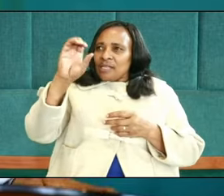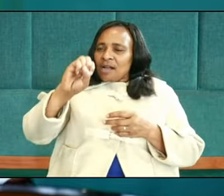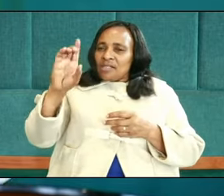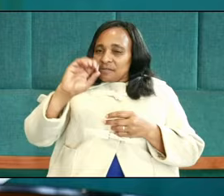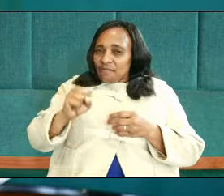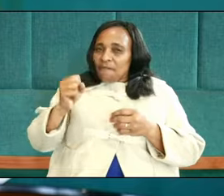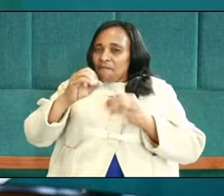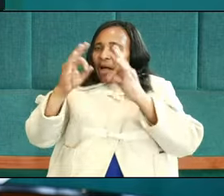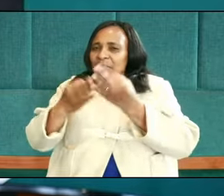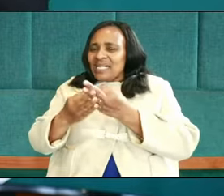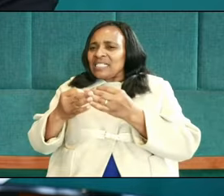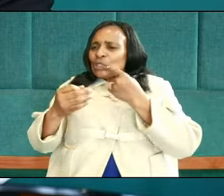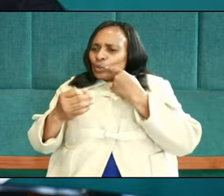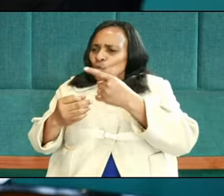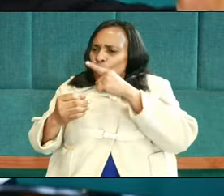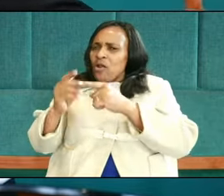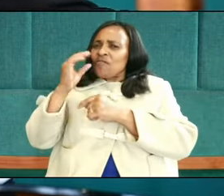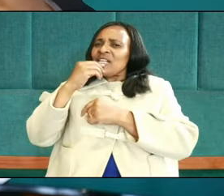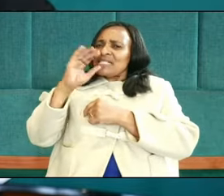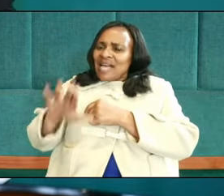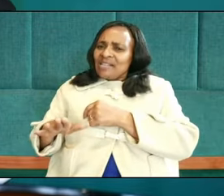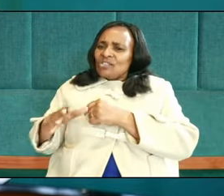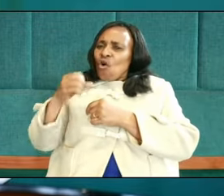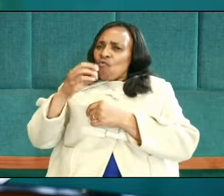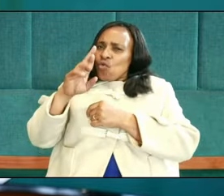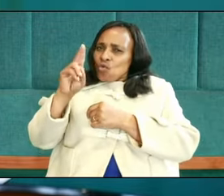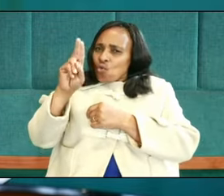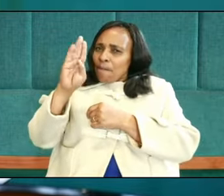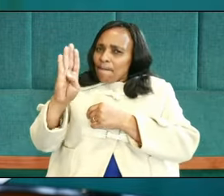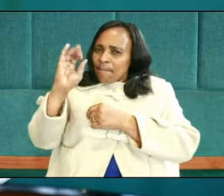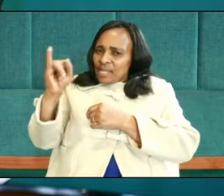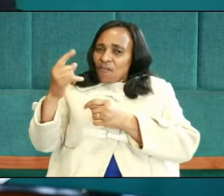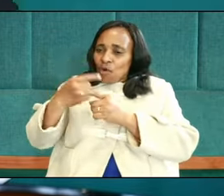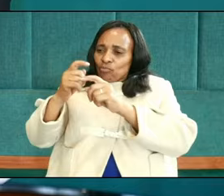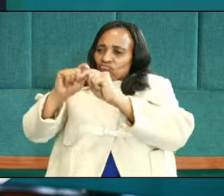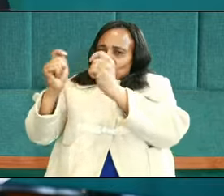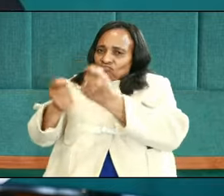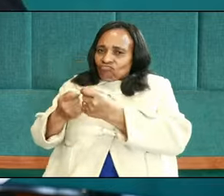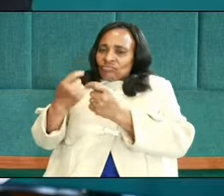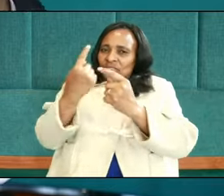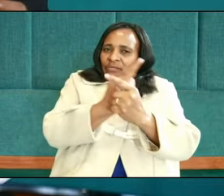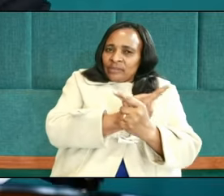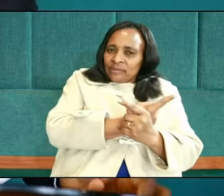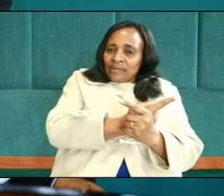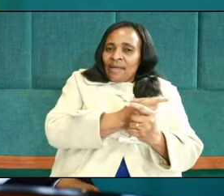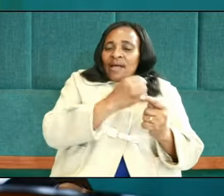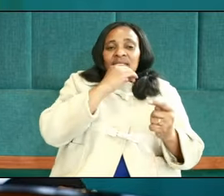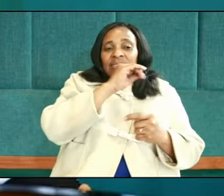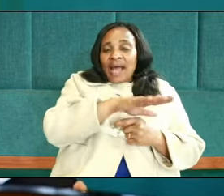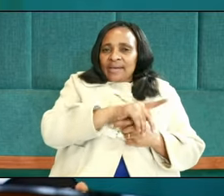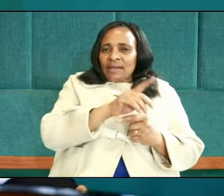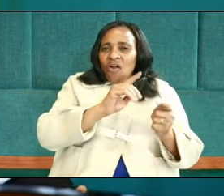Levi. He took one of the sons of Reuben, who was from the oldest tribe, or the tribe of the oldest son